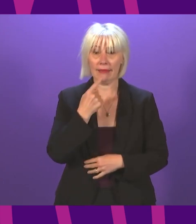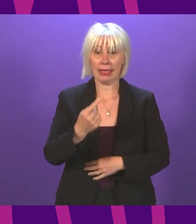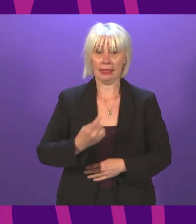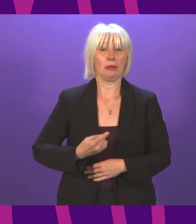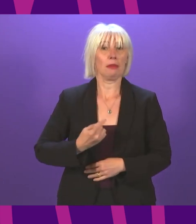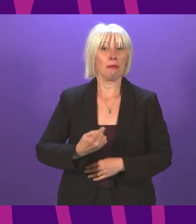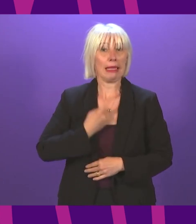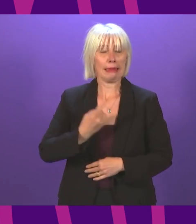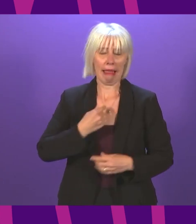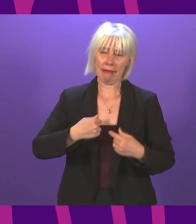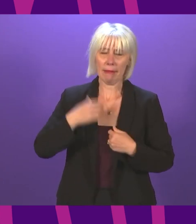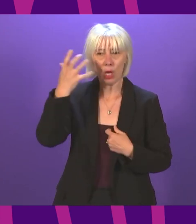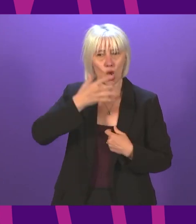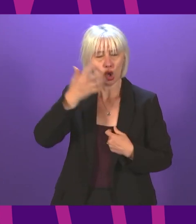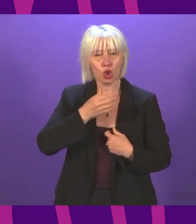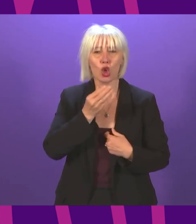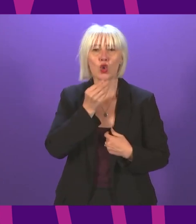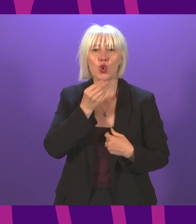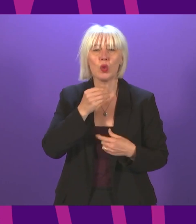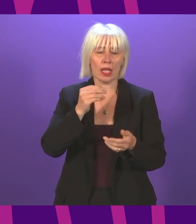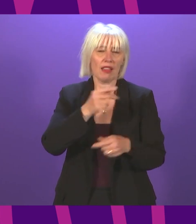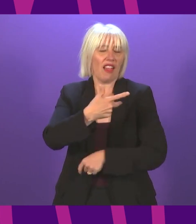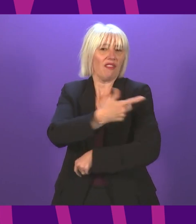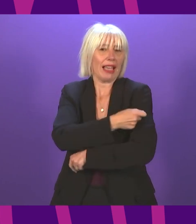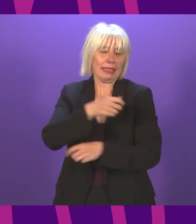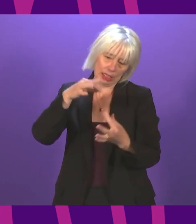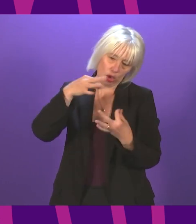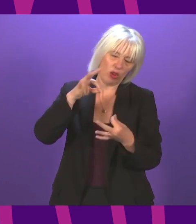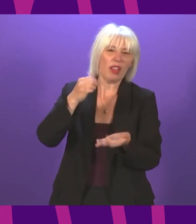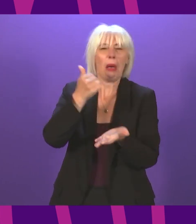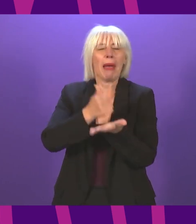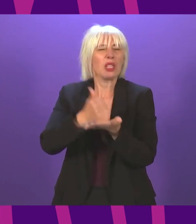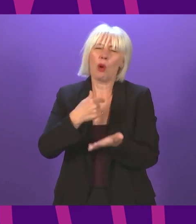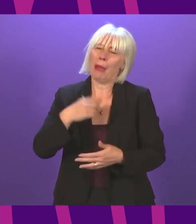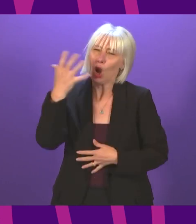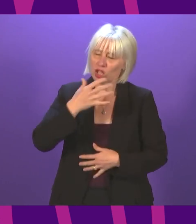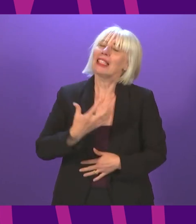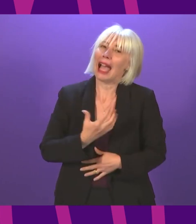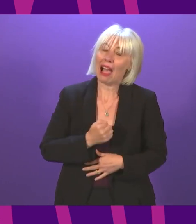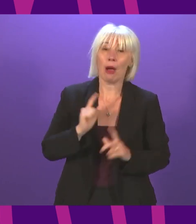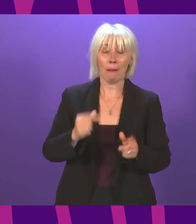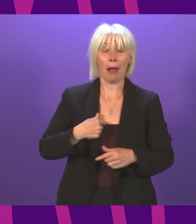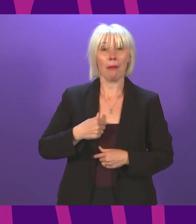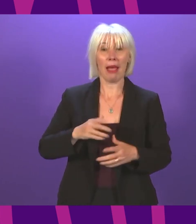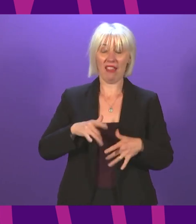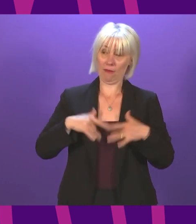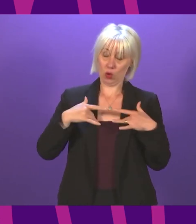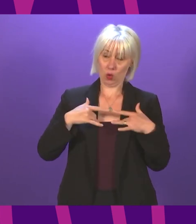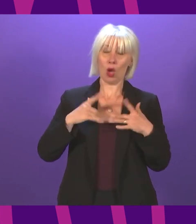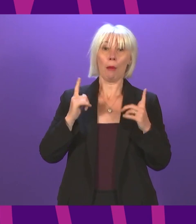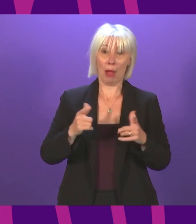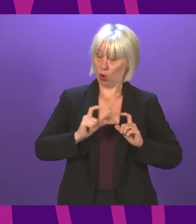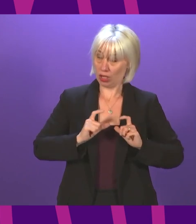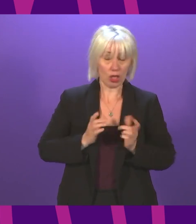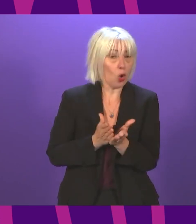concerns about the use of vaccine certification. But my view is based on the following. We are still in the